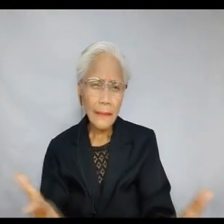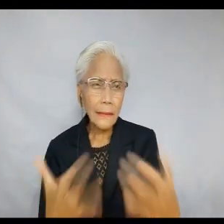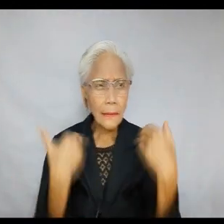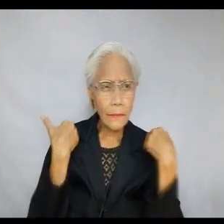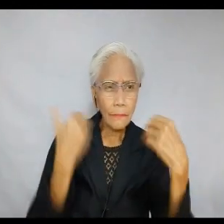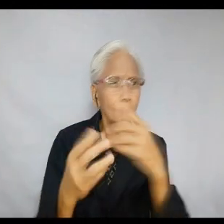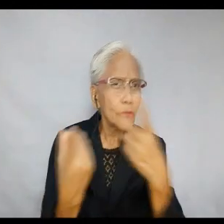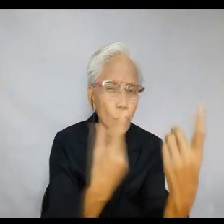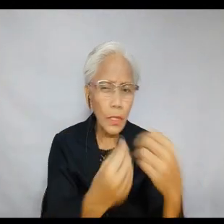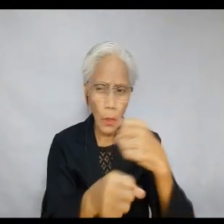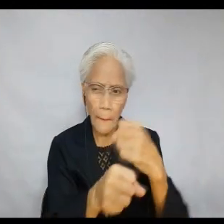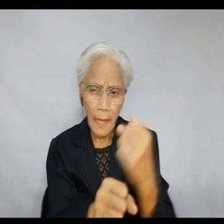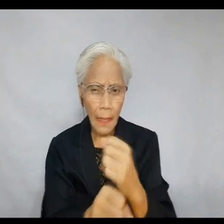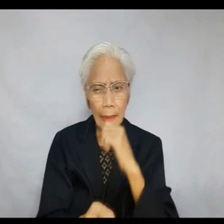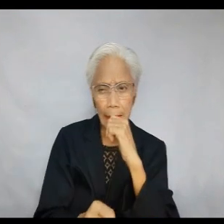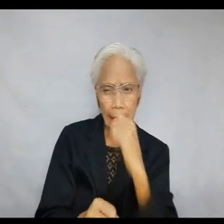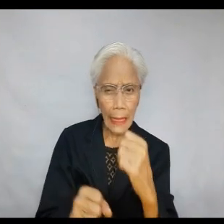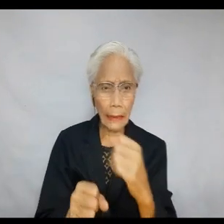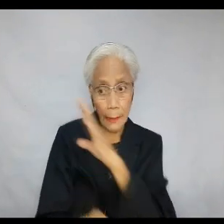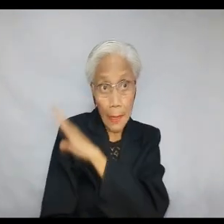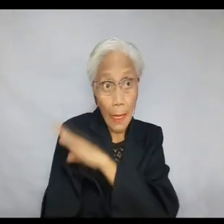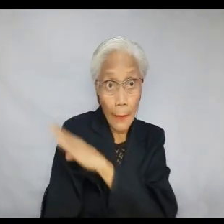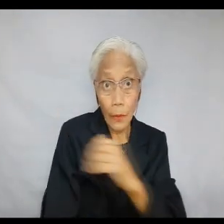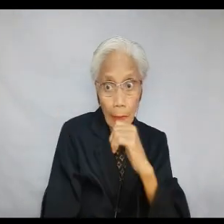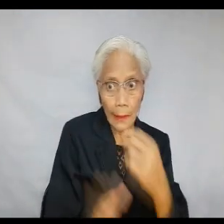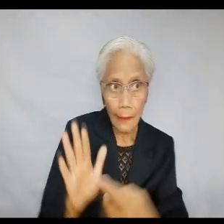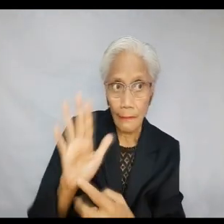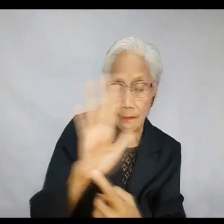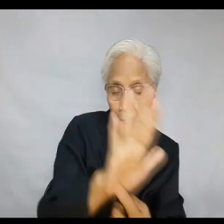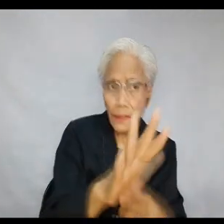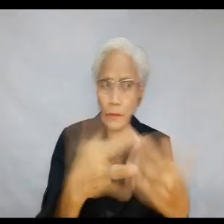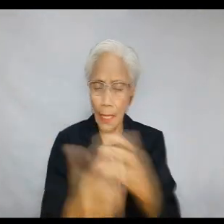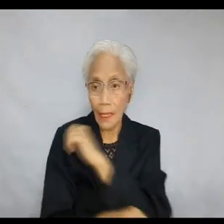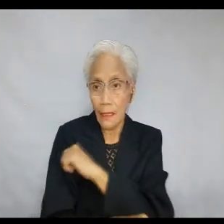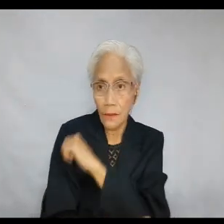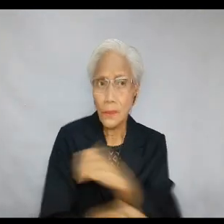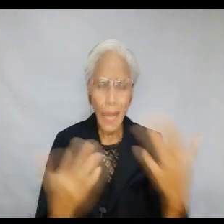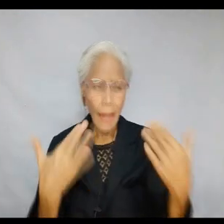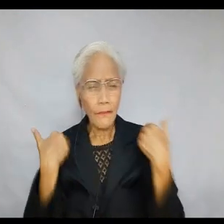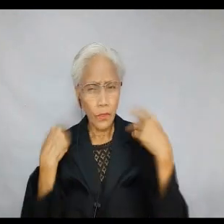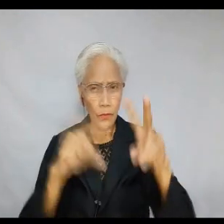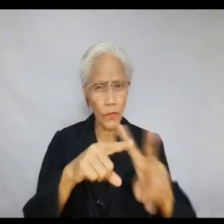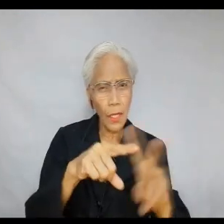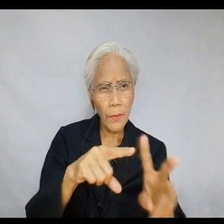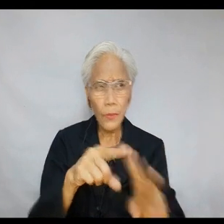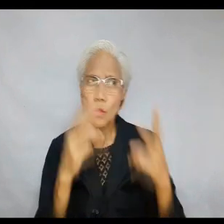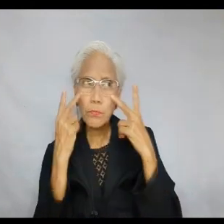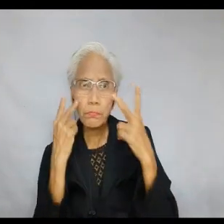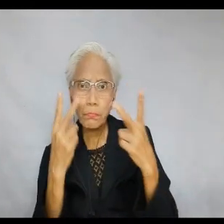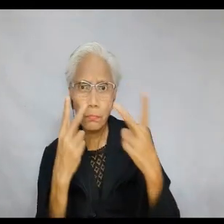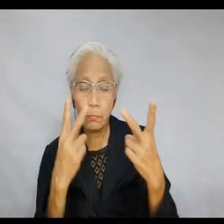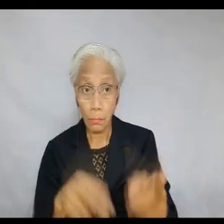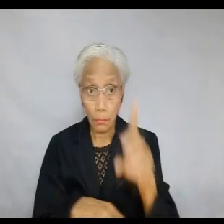has to do with doing and making, particularly, a behavior that reflects an attitude. Here are some fashion vocabulary words that also